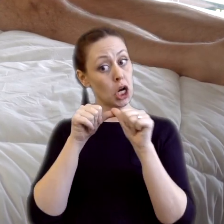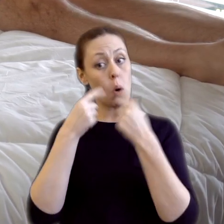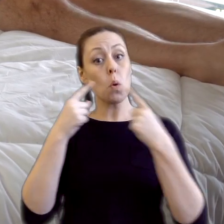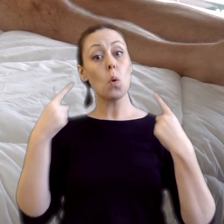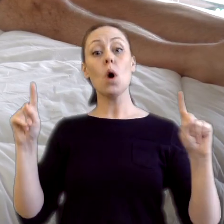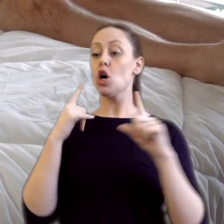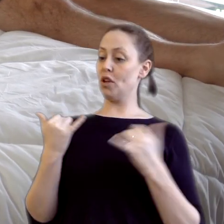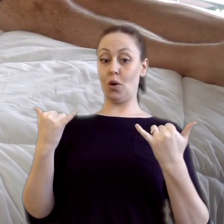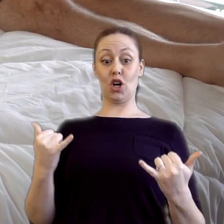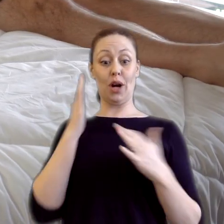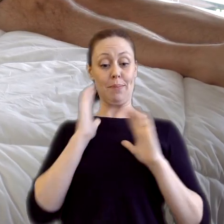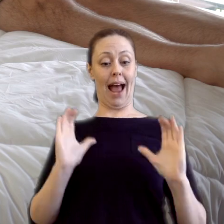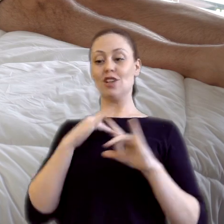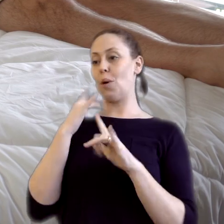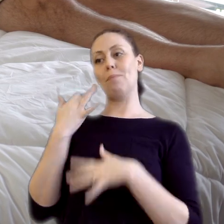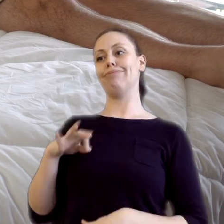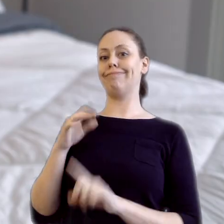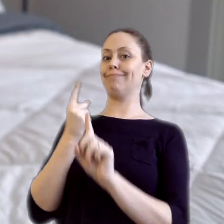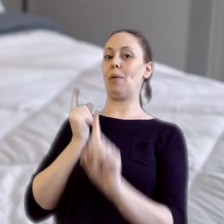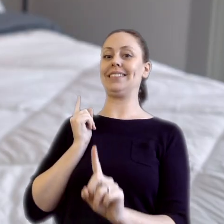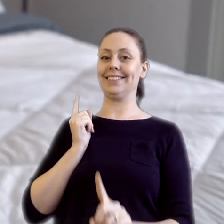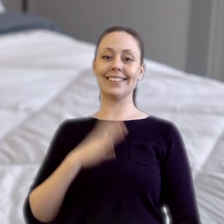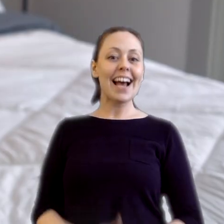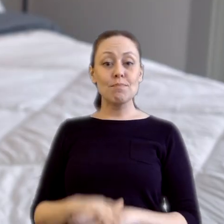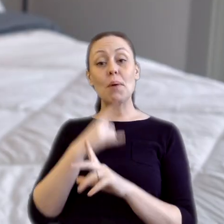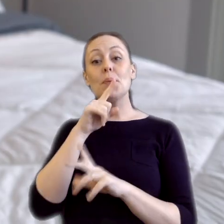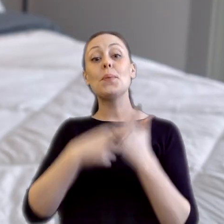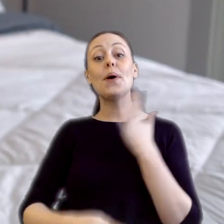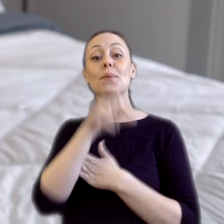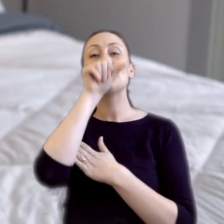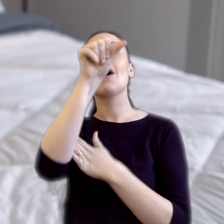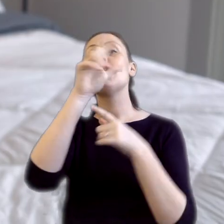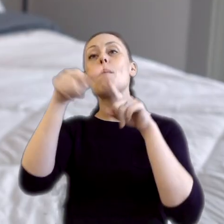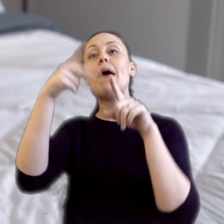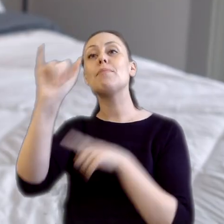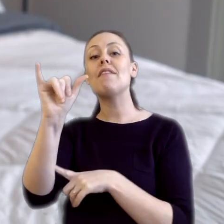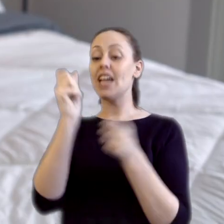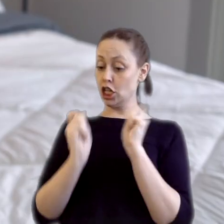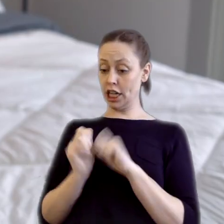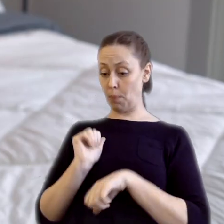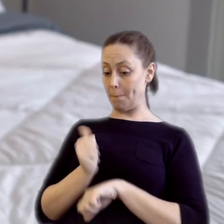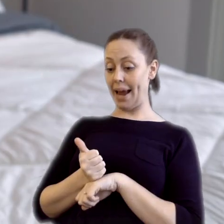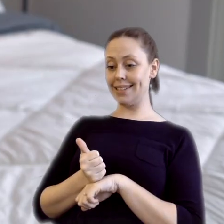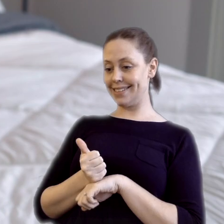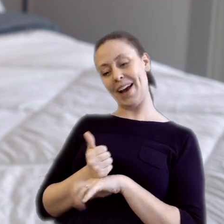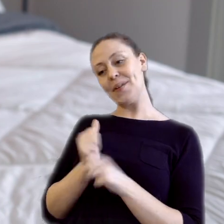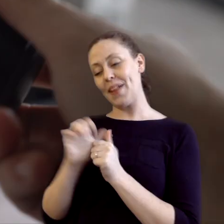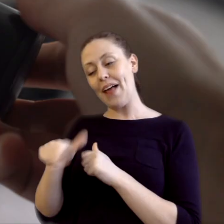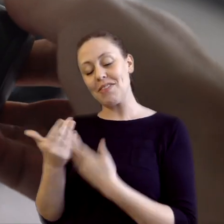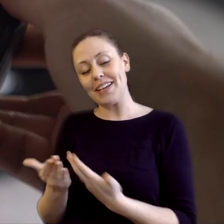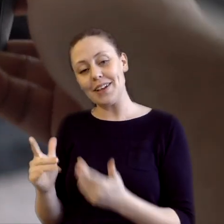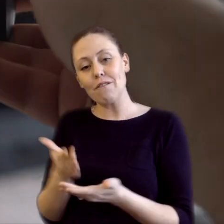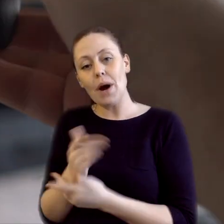with your current mattress. So that's a bonus. And what we love about the puffy adjustable base, among other things,